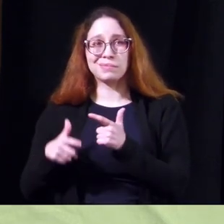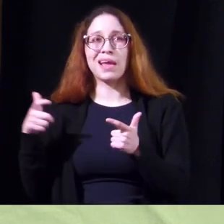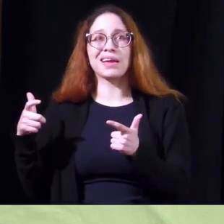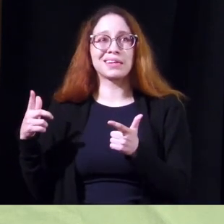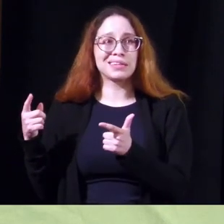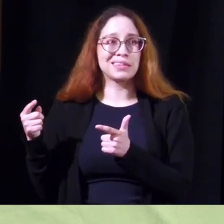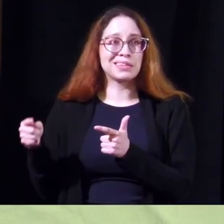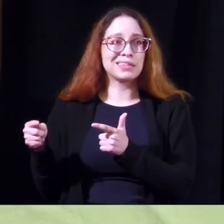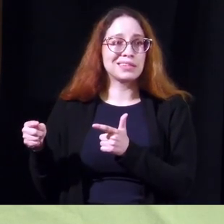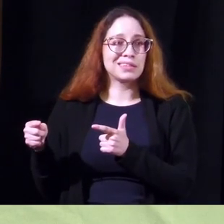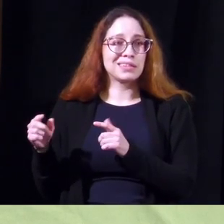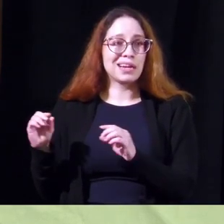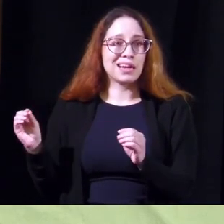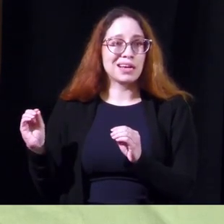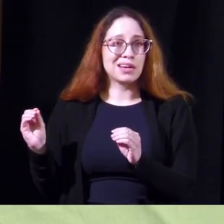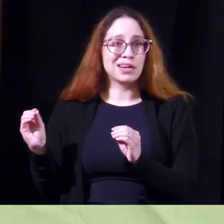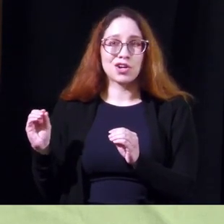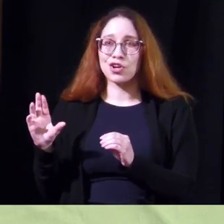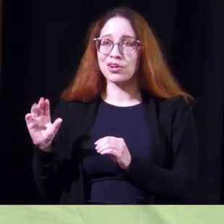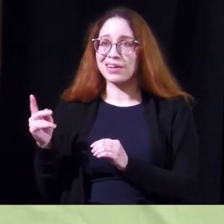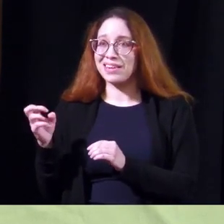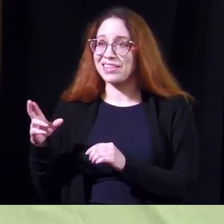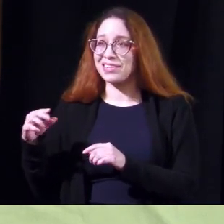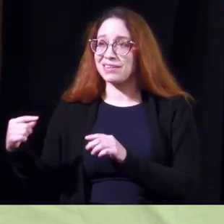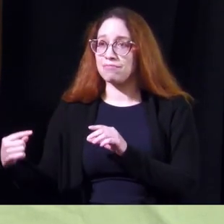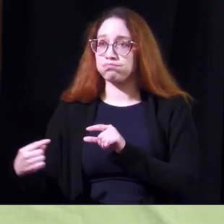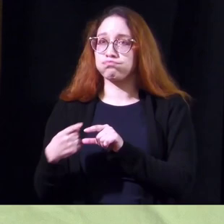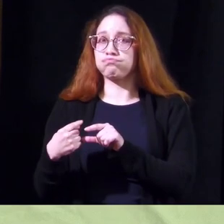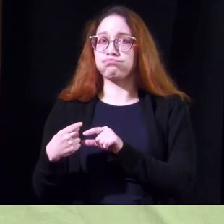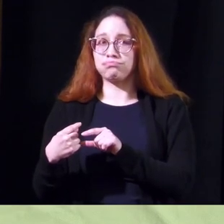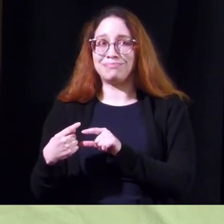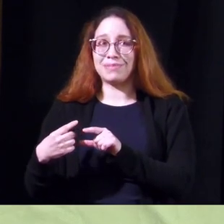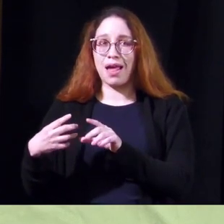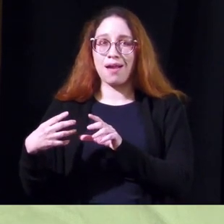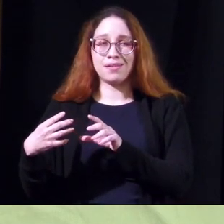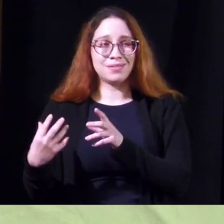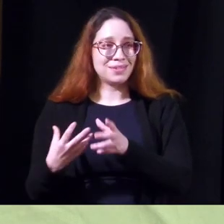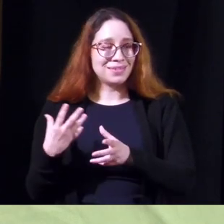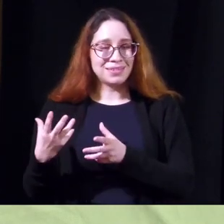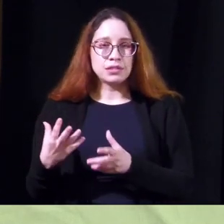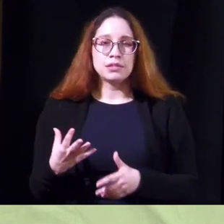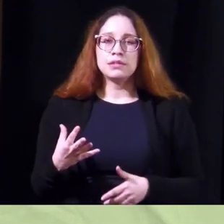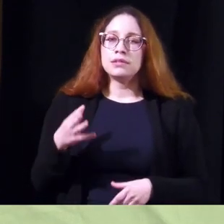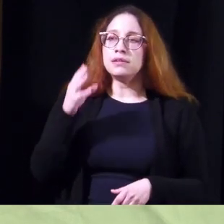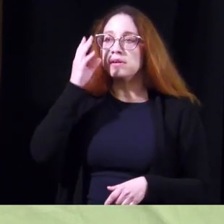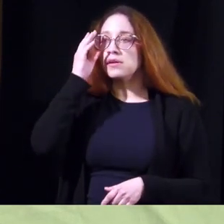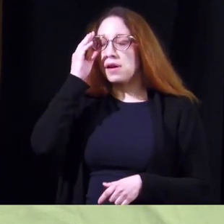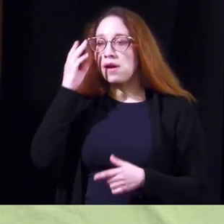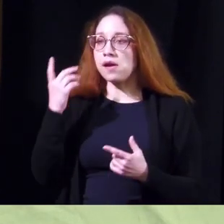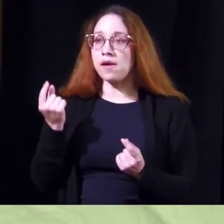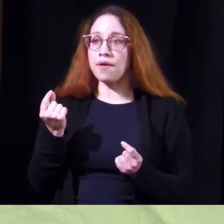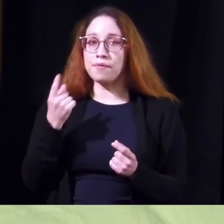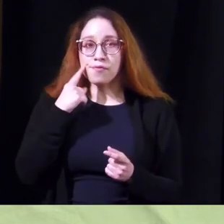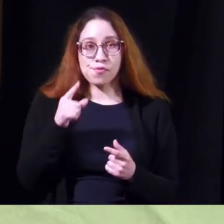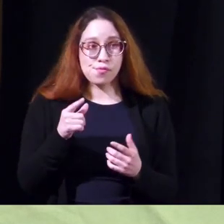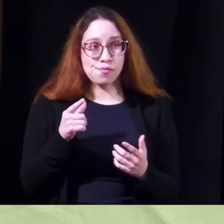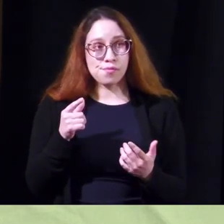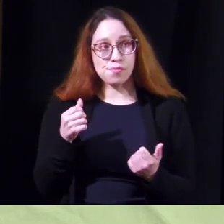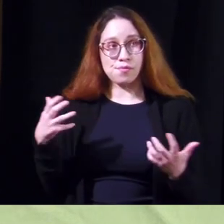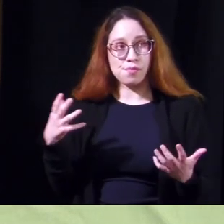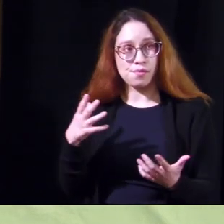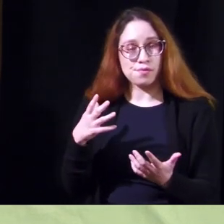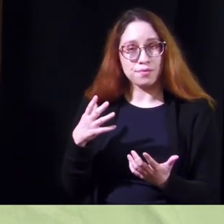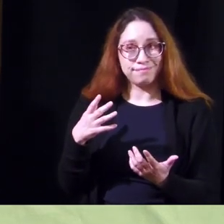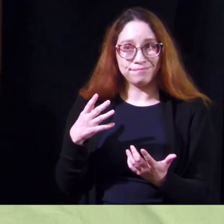um nothing no catheter can fill the space so in some cases what we use for a lot of the